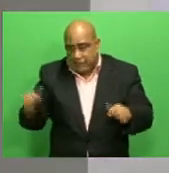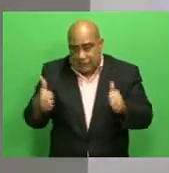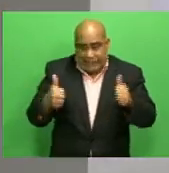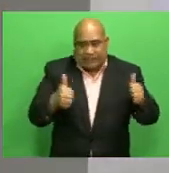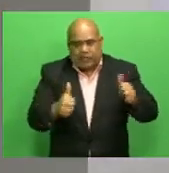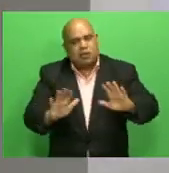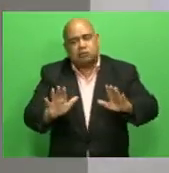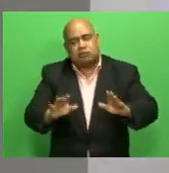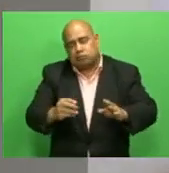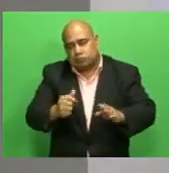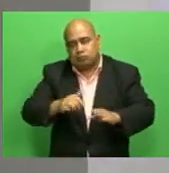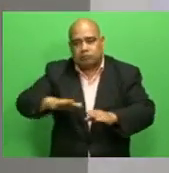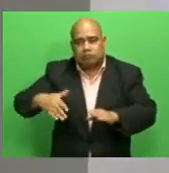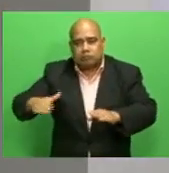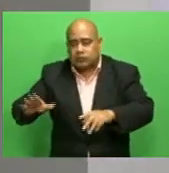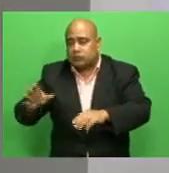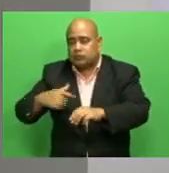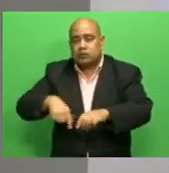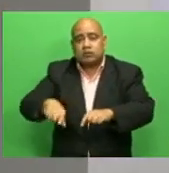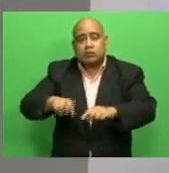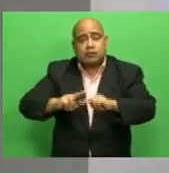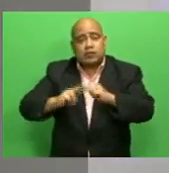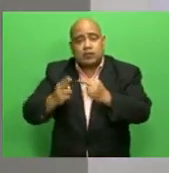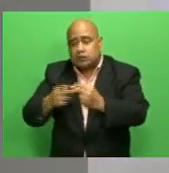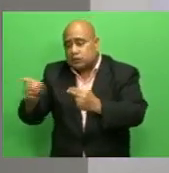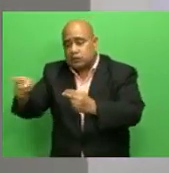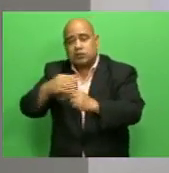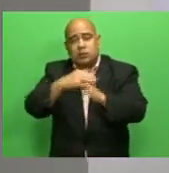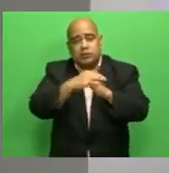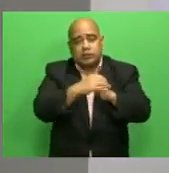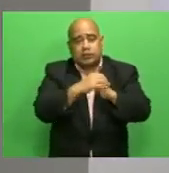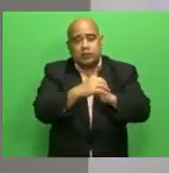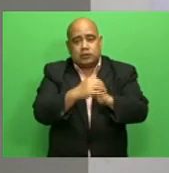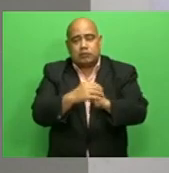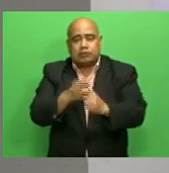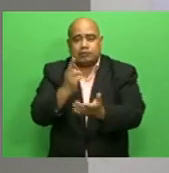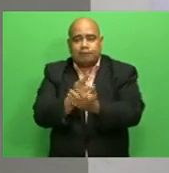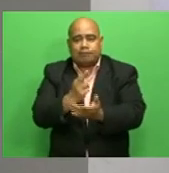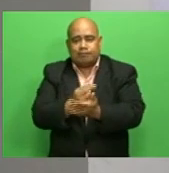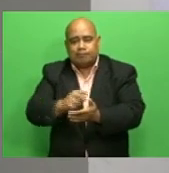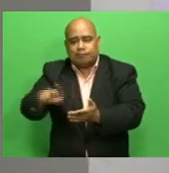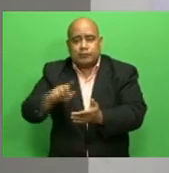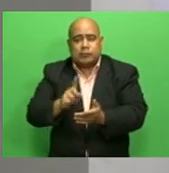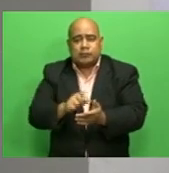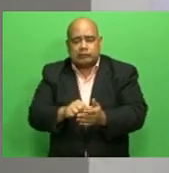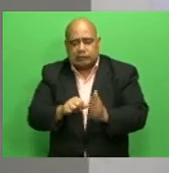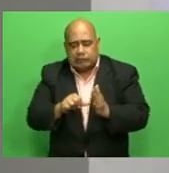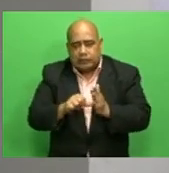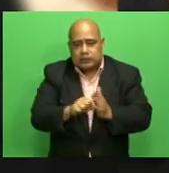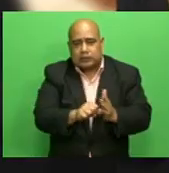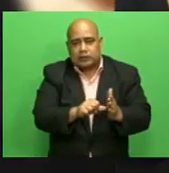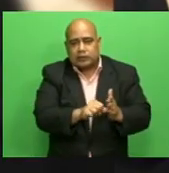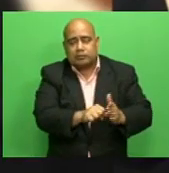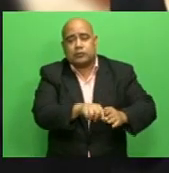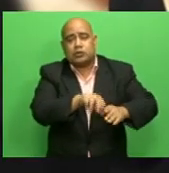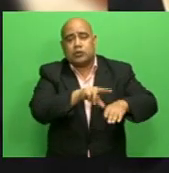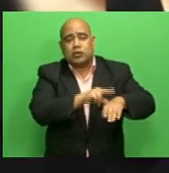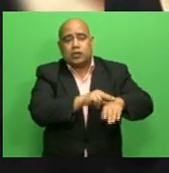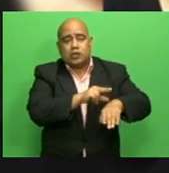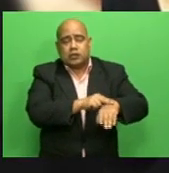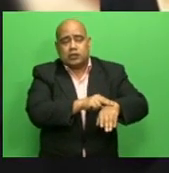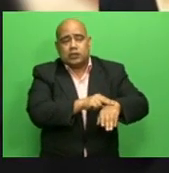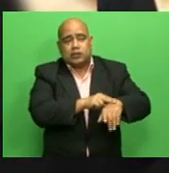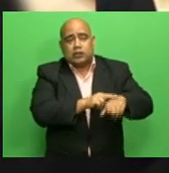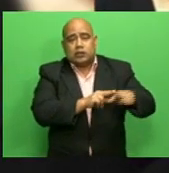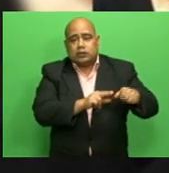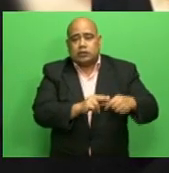and friends about this, it's really hard. Dr. Ndelasau fulfilled his promise to his late dad when he moved